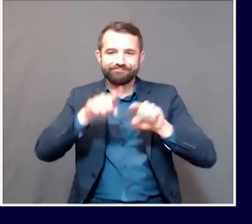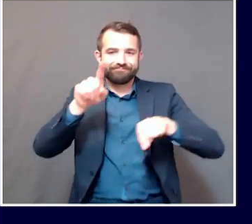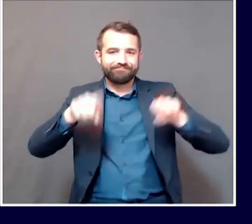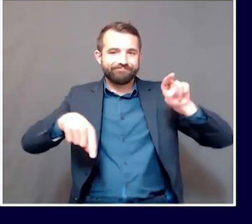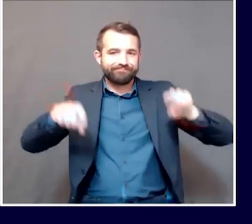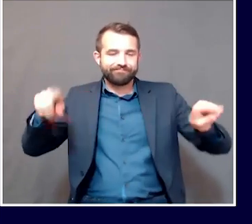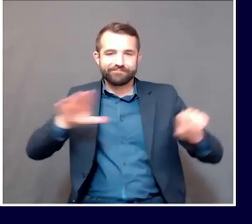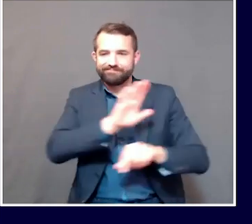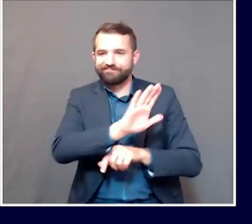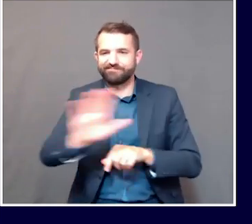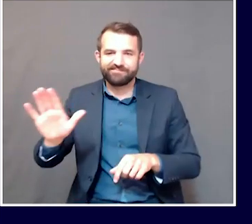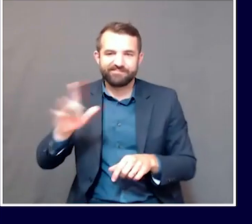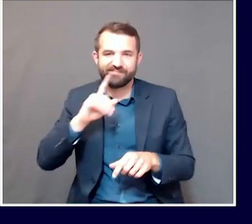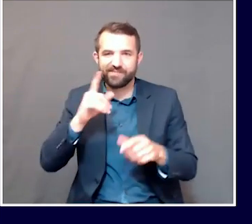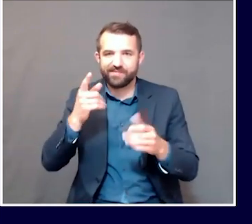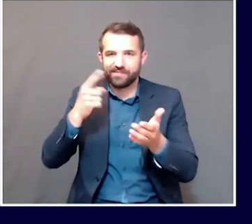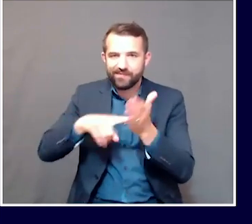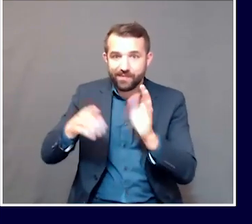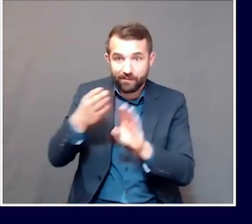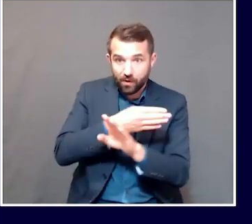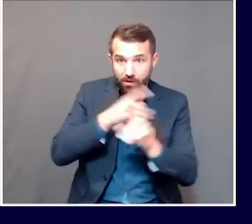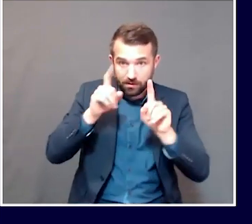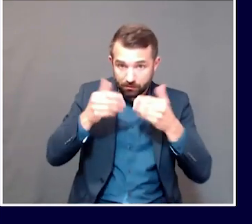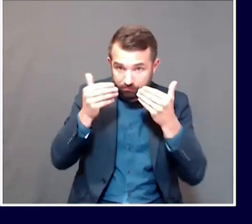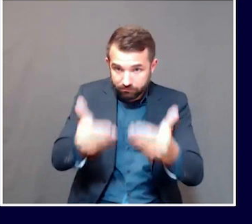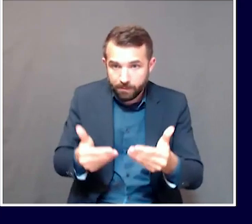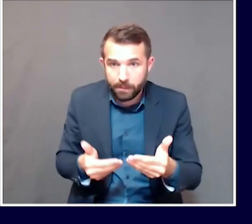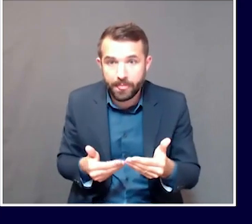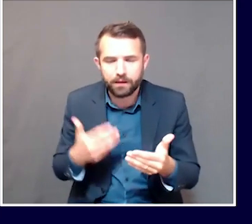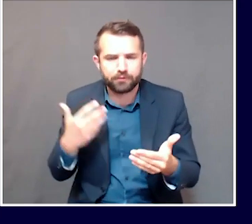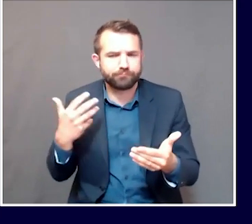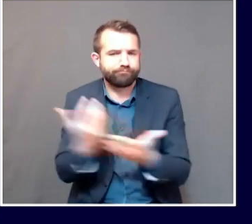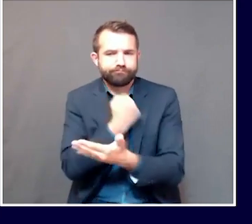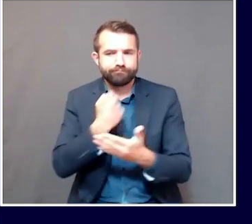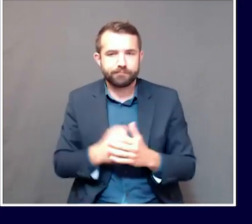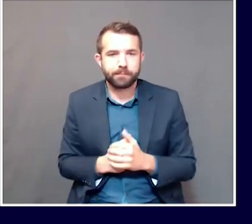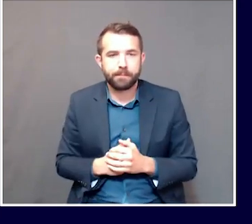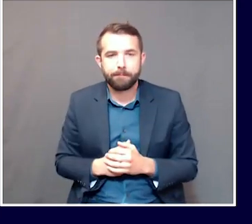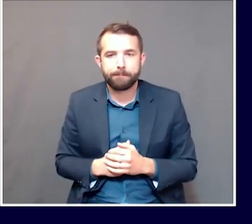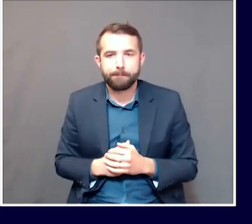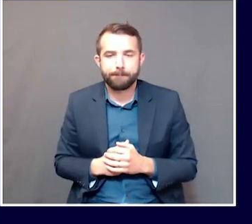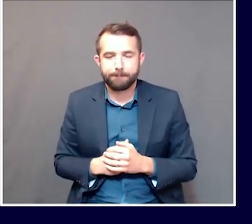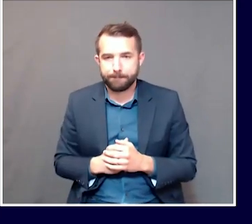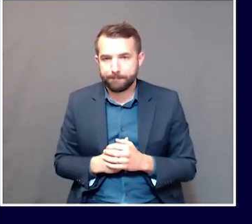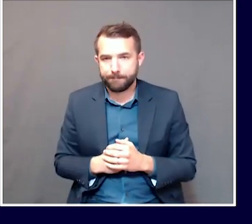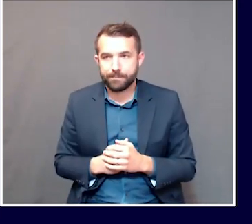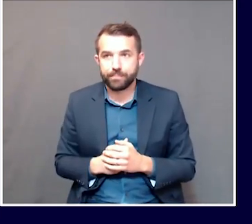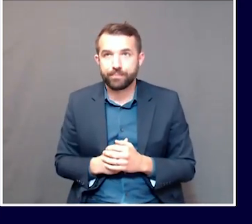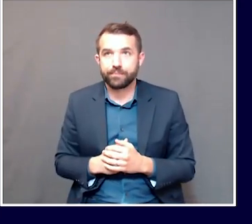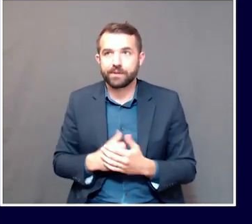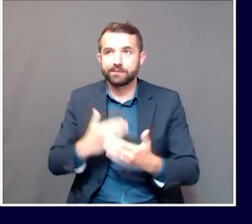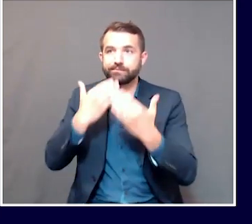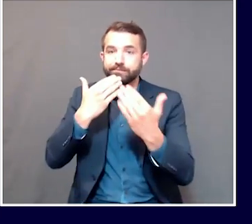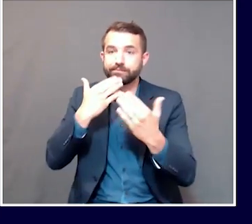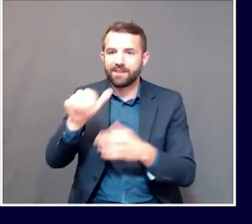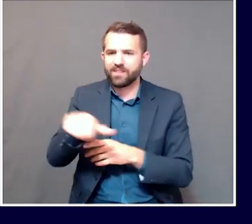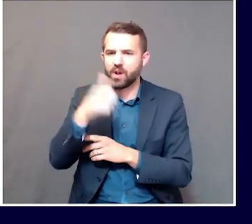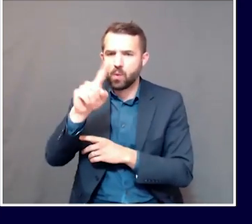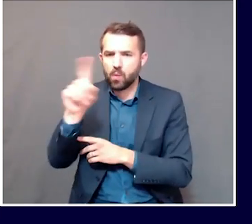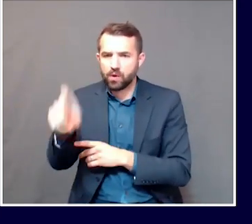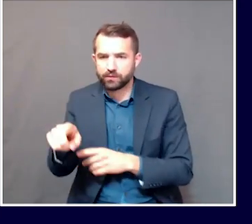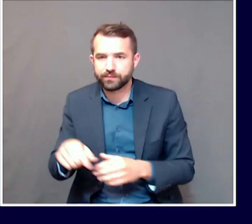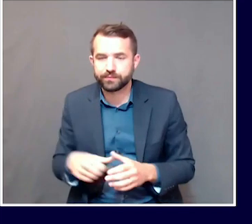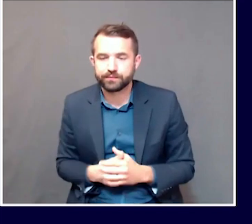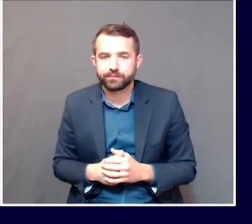done to make sure they'll get the results back in due time. Thank you, Dr. Shaw. And then the other question I had was about the hospital